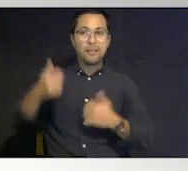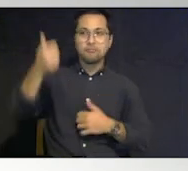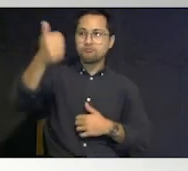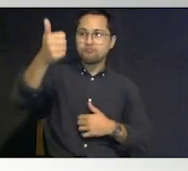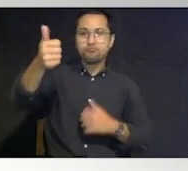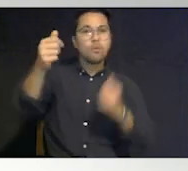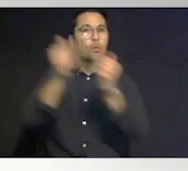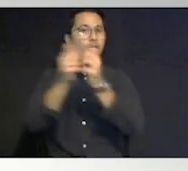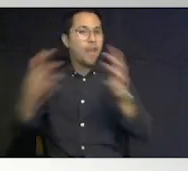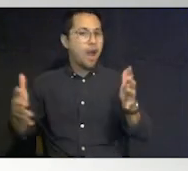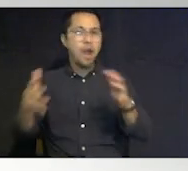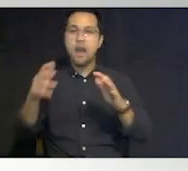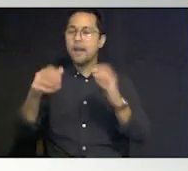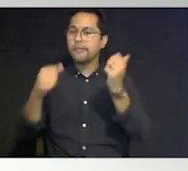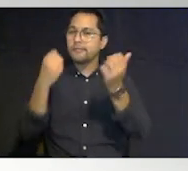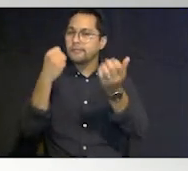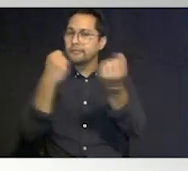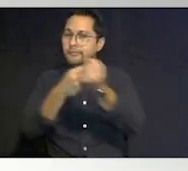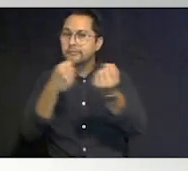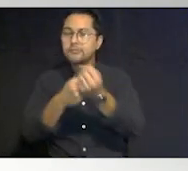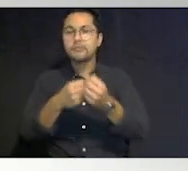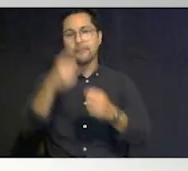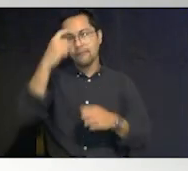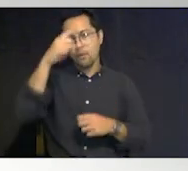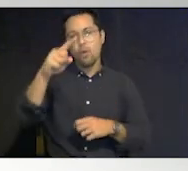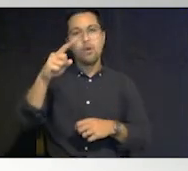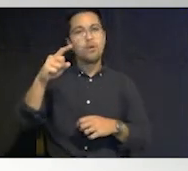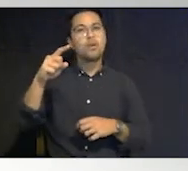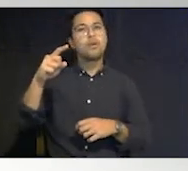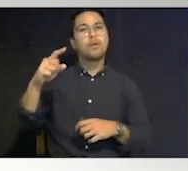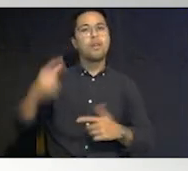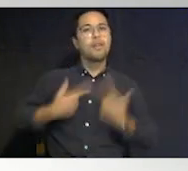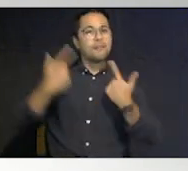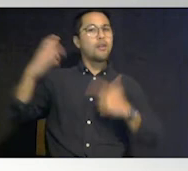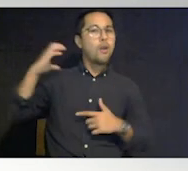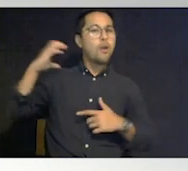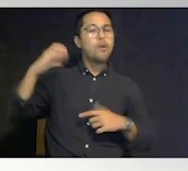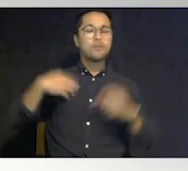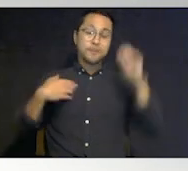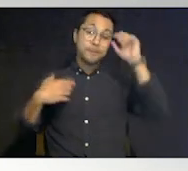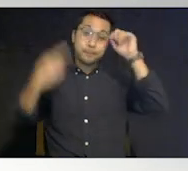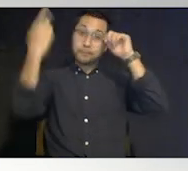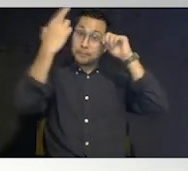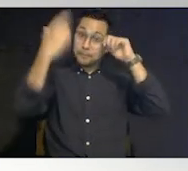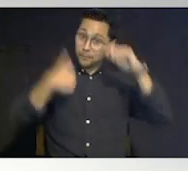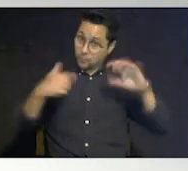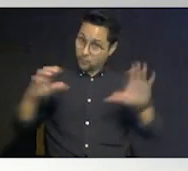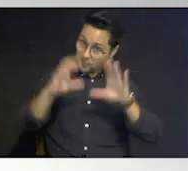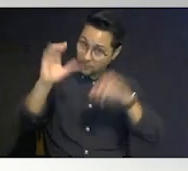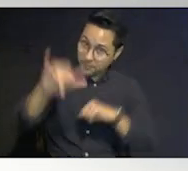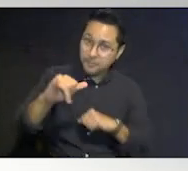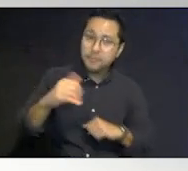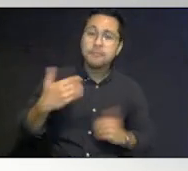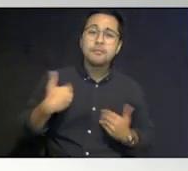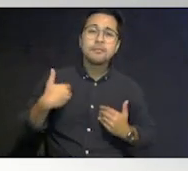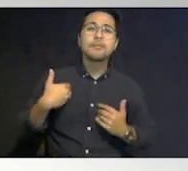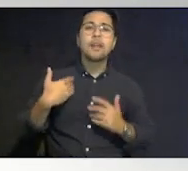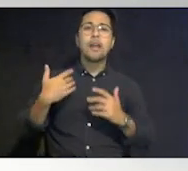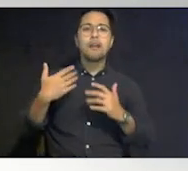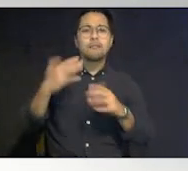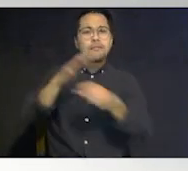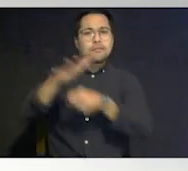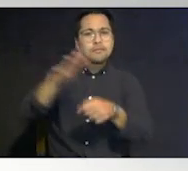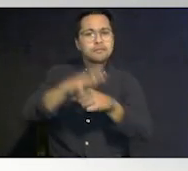without the assistance of a supported living coach and the reason that we do this is really so that we have sufficient information